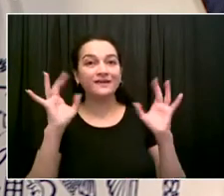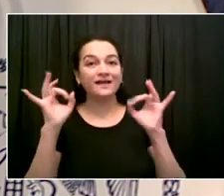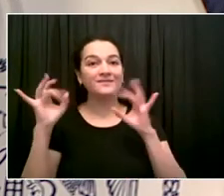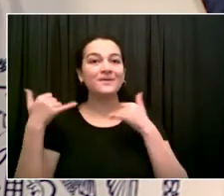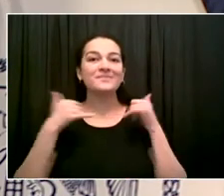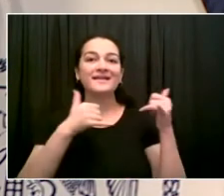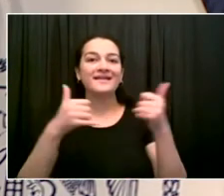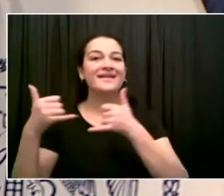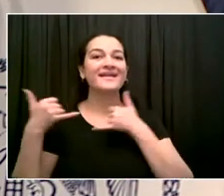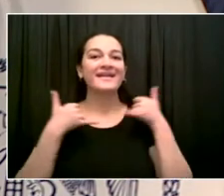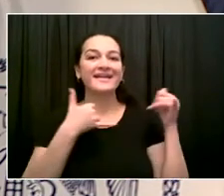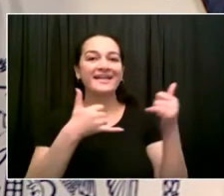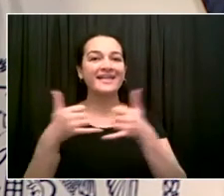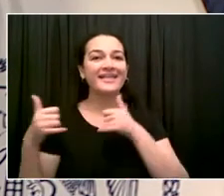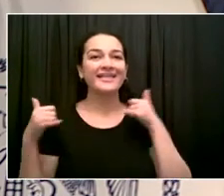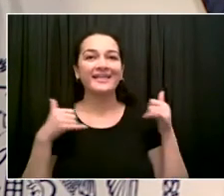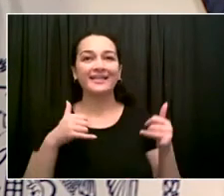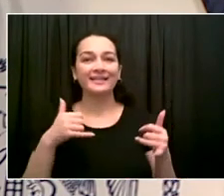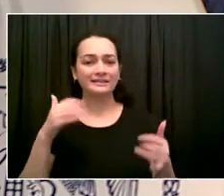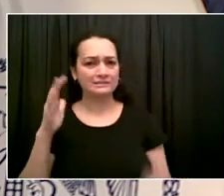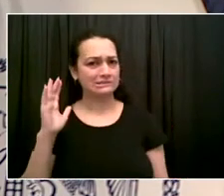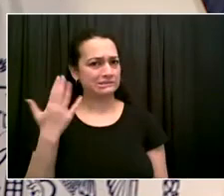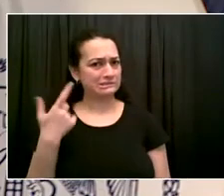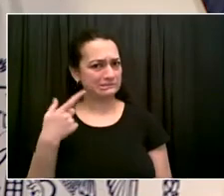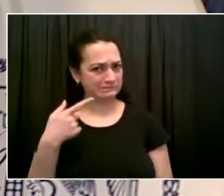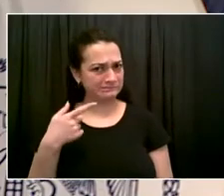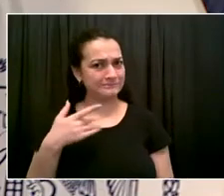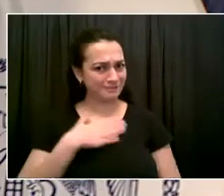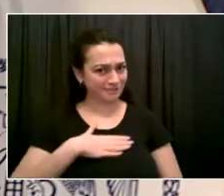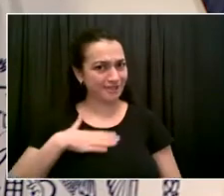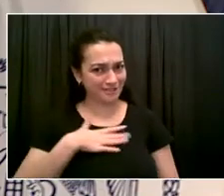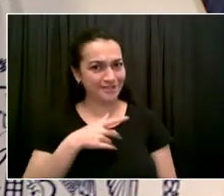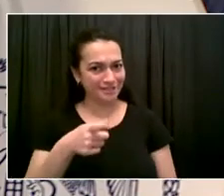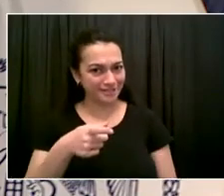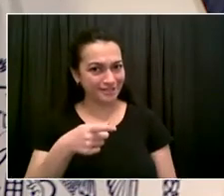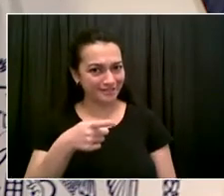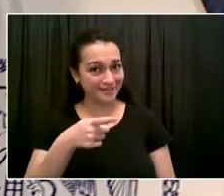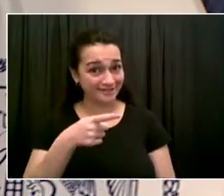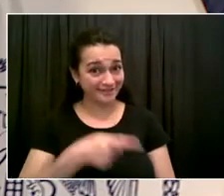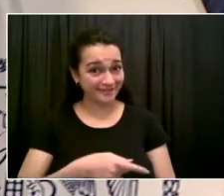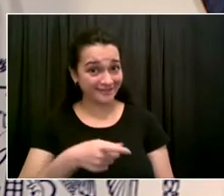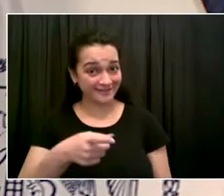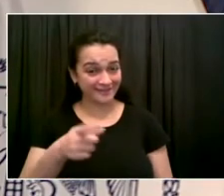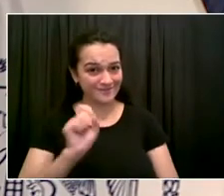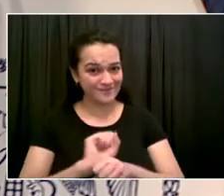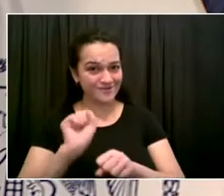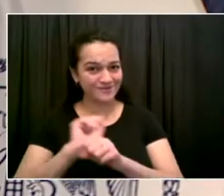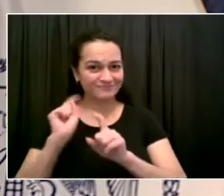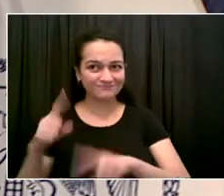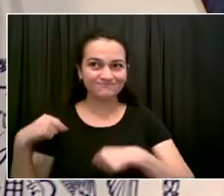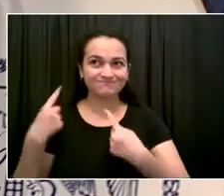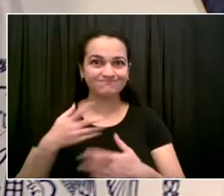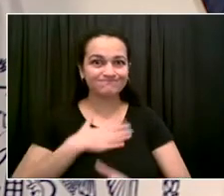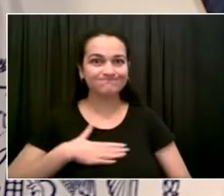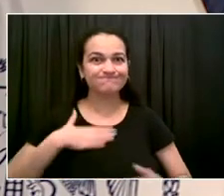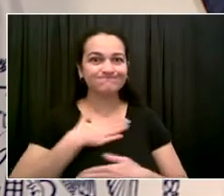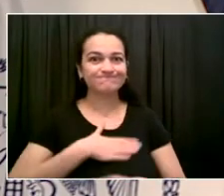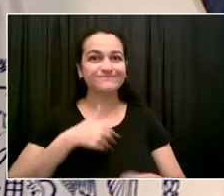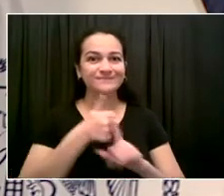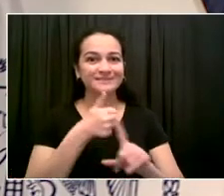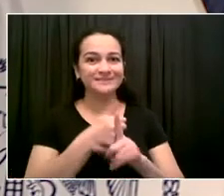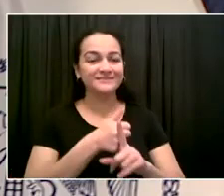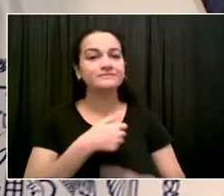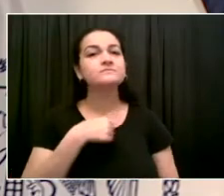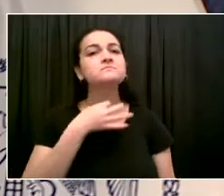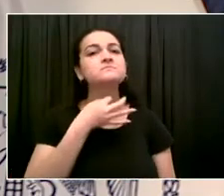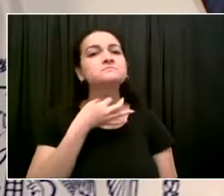you'll miss being in elected office come January. Are you ruling out running for governor next year? Emma, I